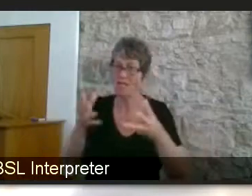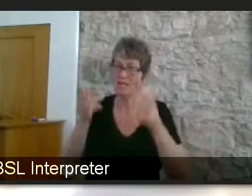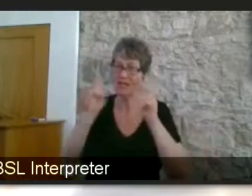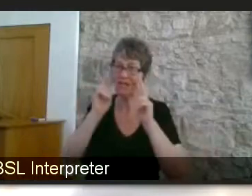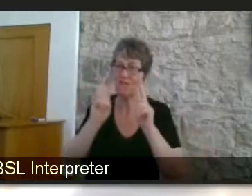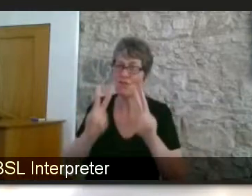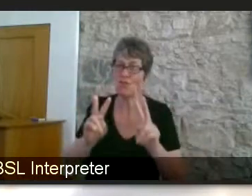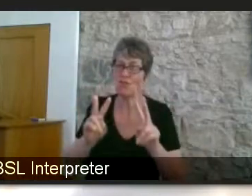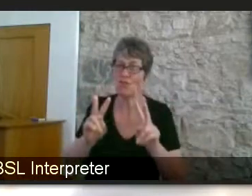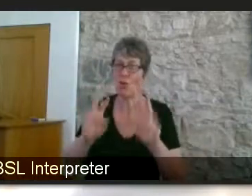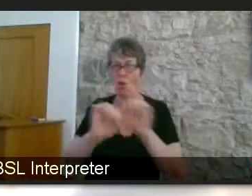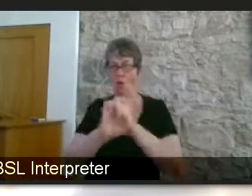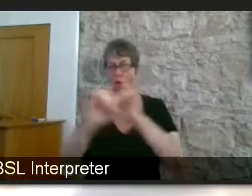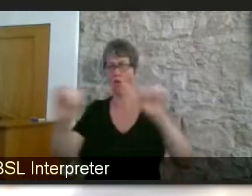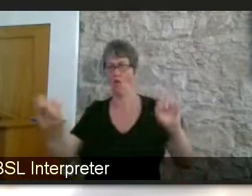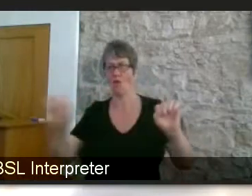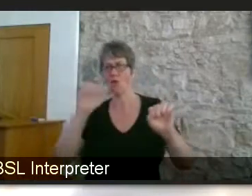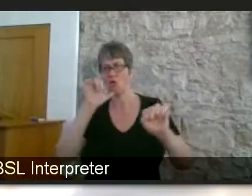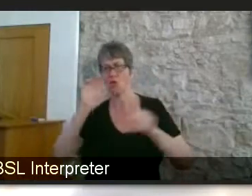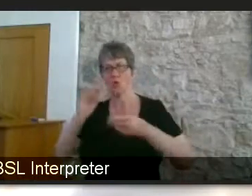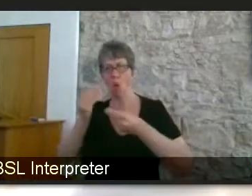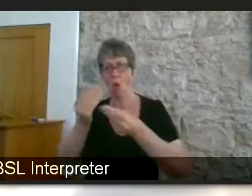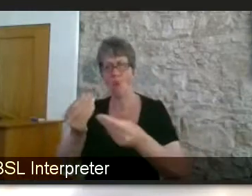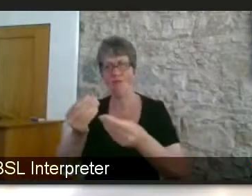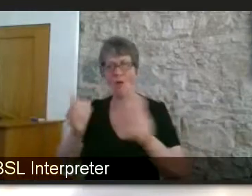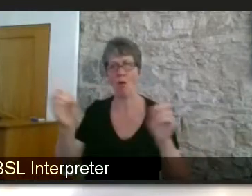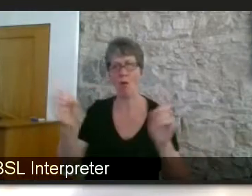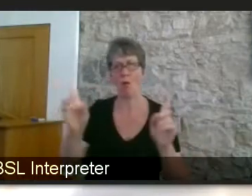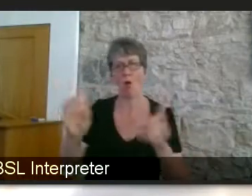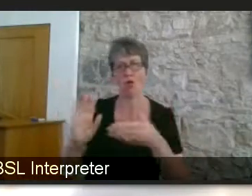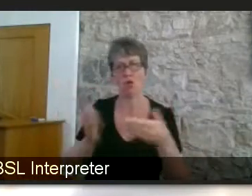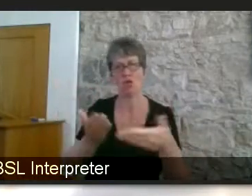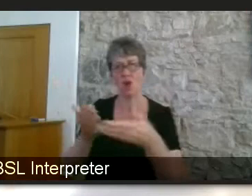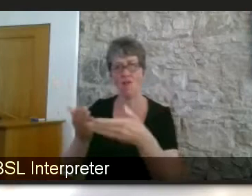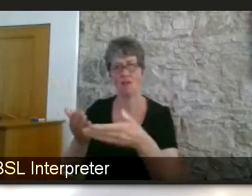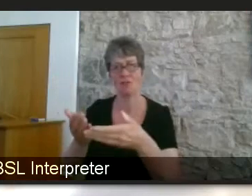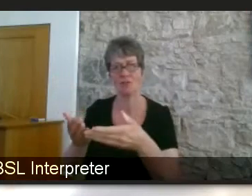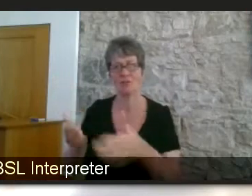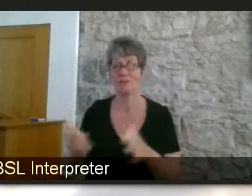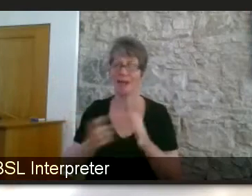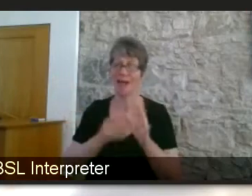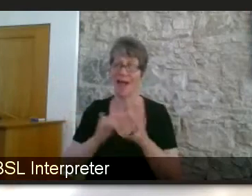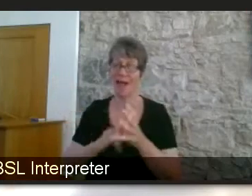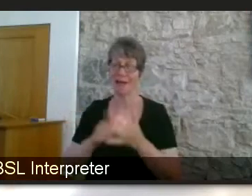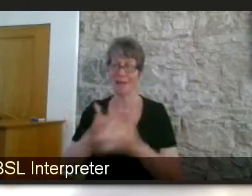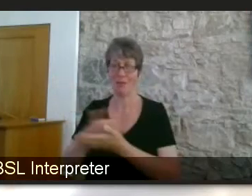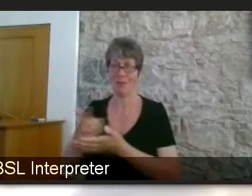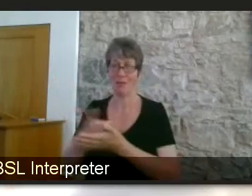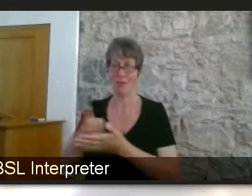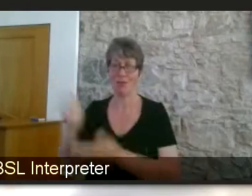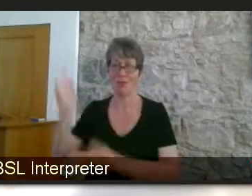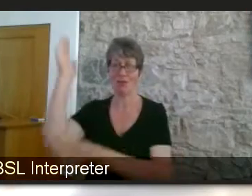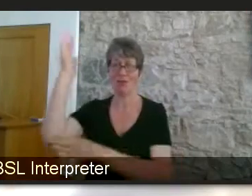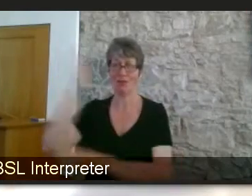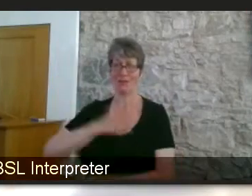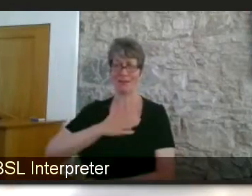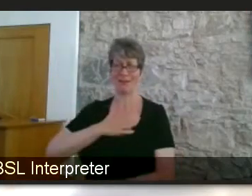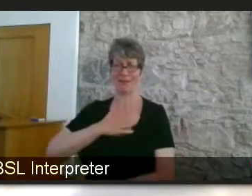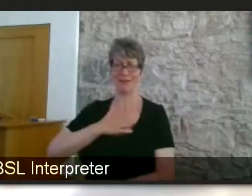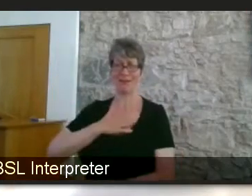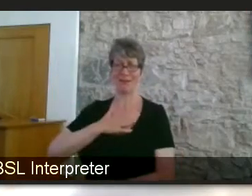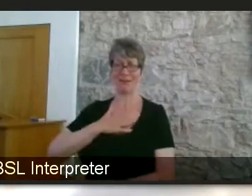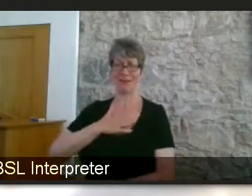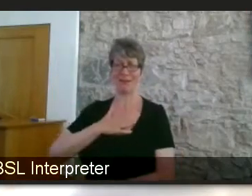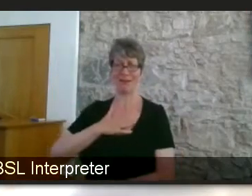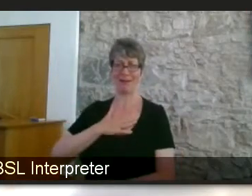services take a more joined up approach um as a serial volunteer myself um alongside my kind of day job one of the things